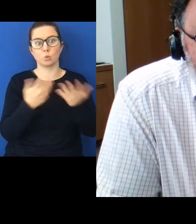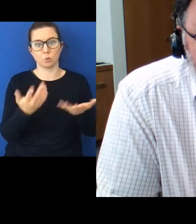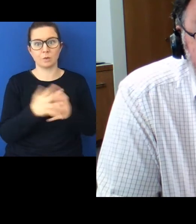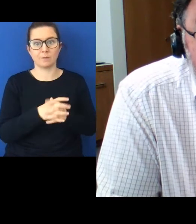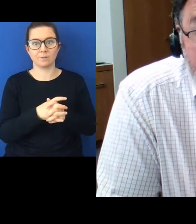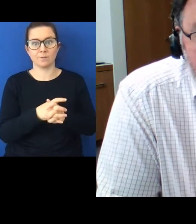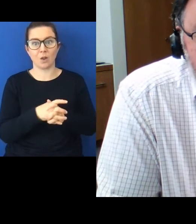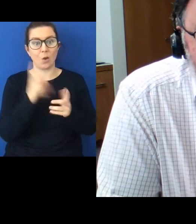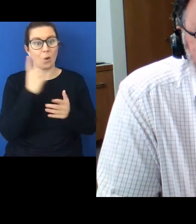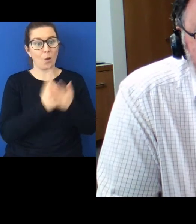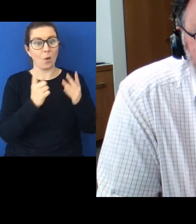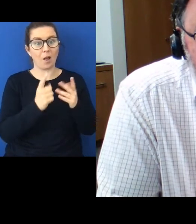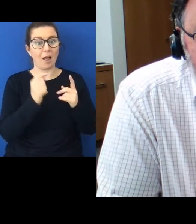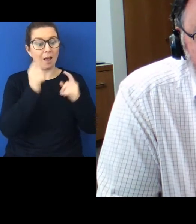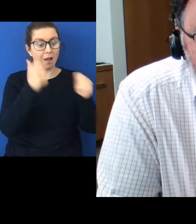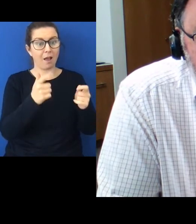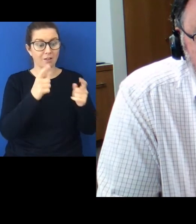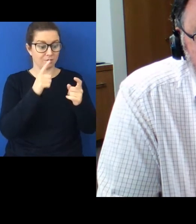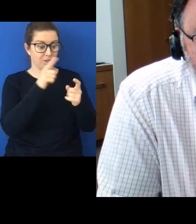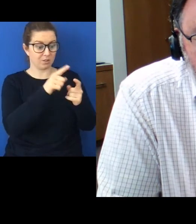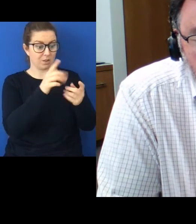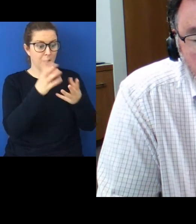Only eight years after the abolition of slavery.